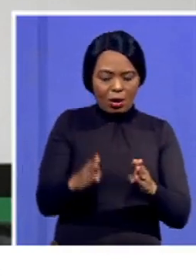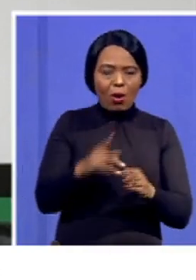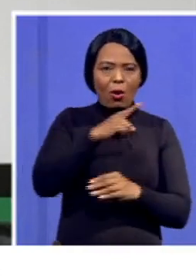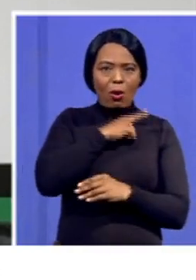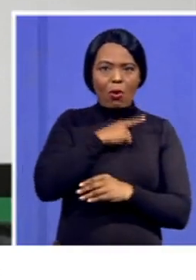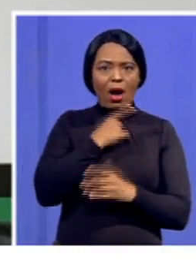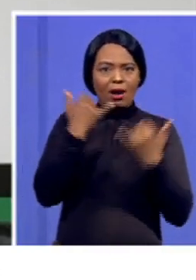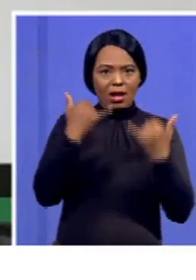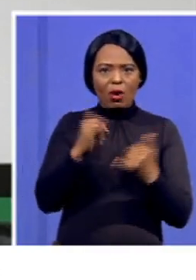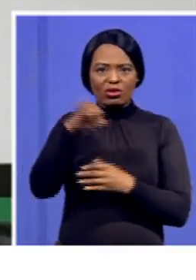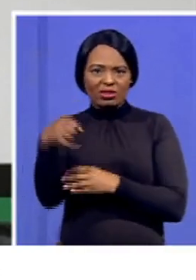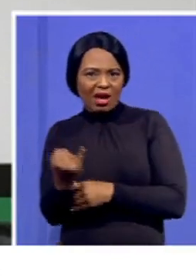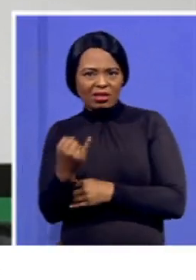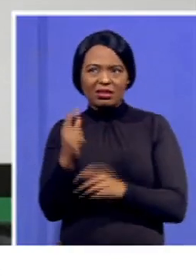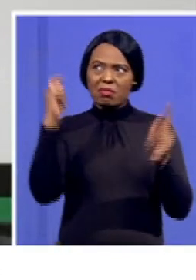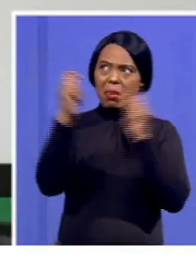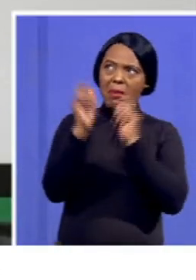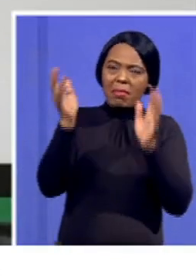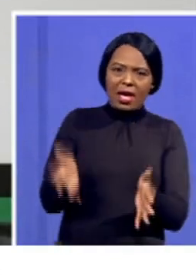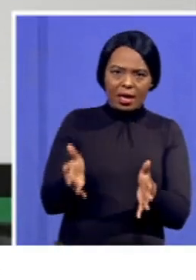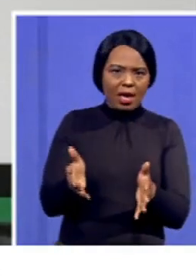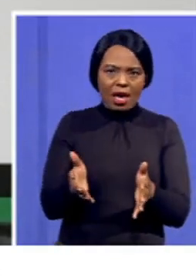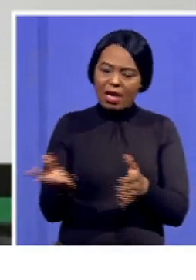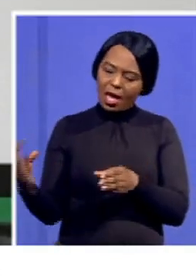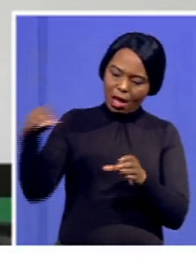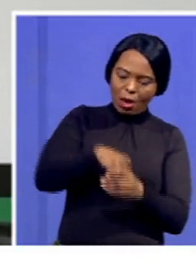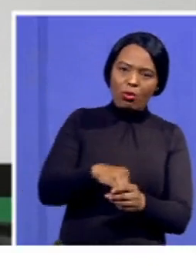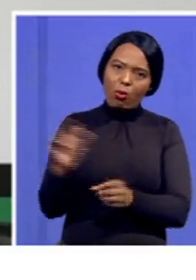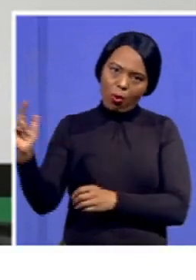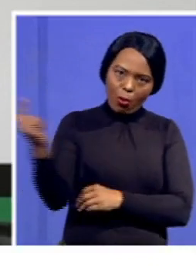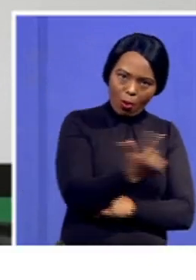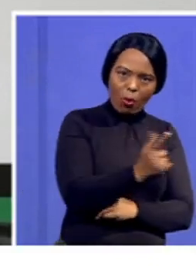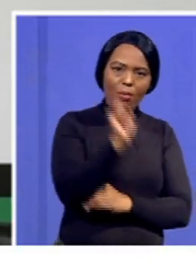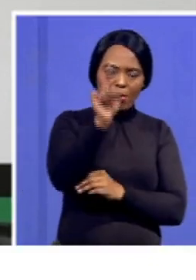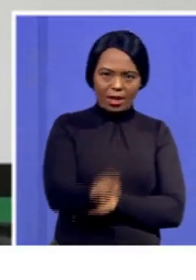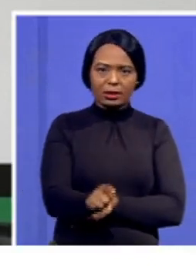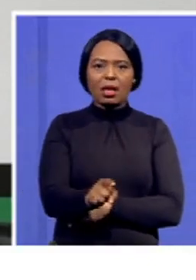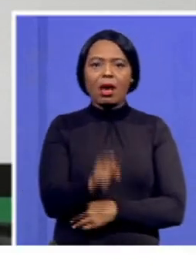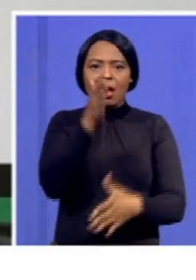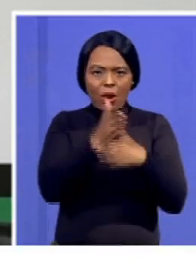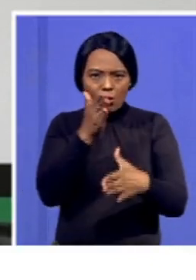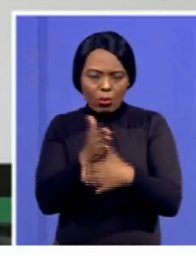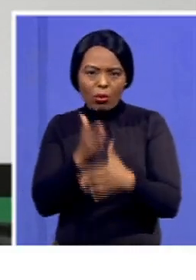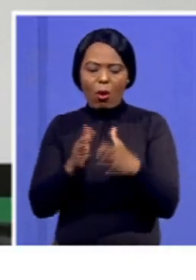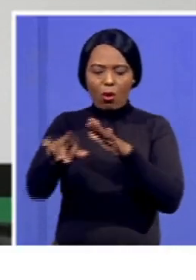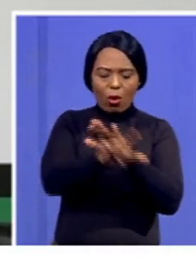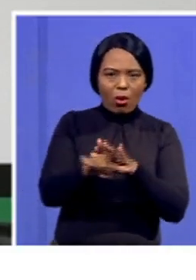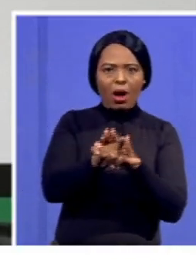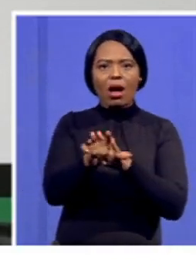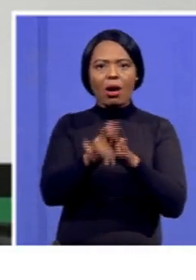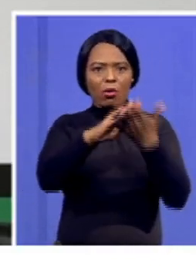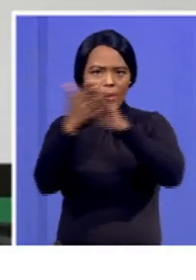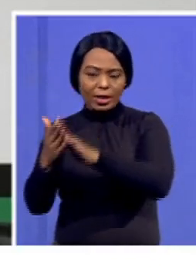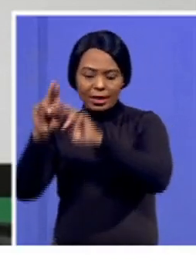the just transition must not leave anyone behind and must include viable paths for workers and local communities dependent